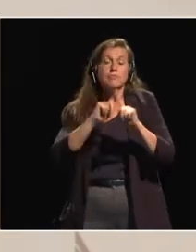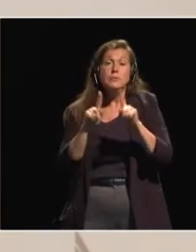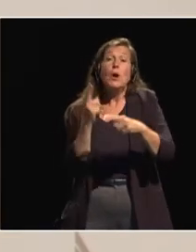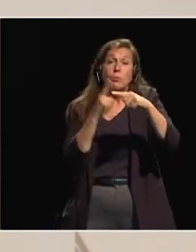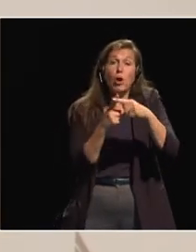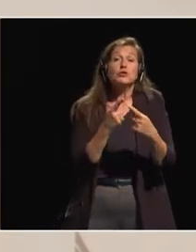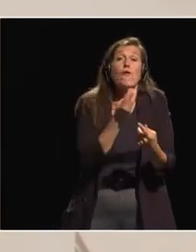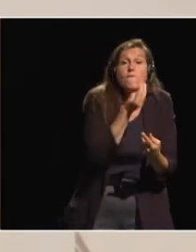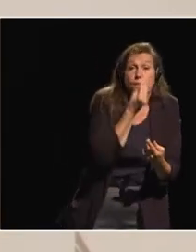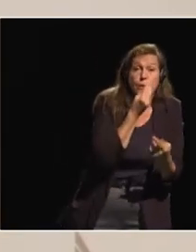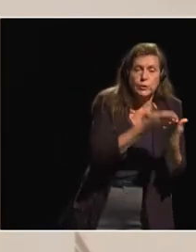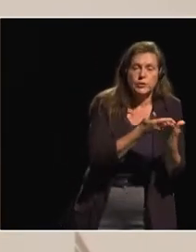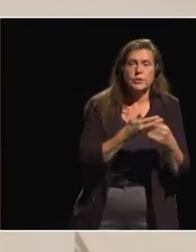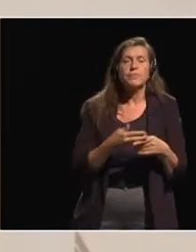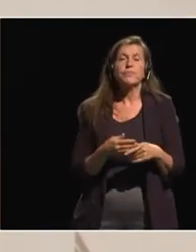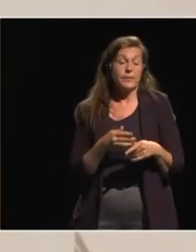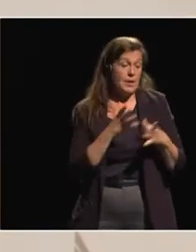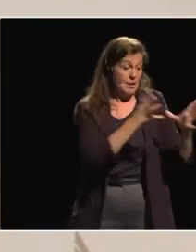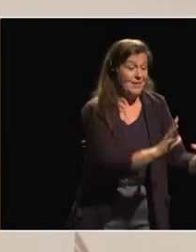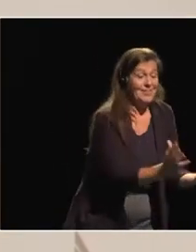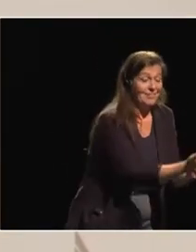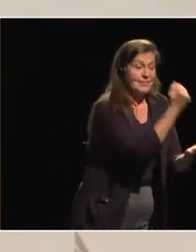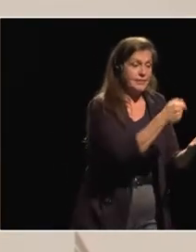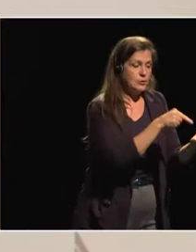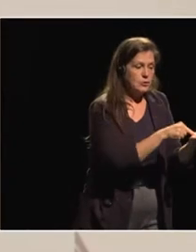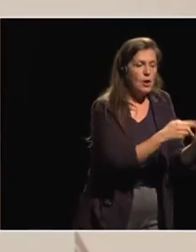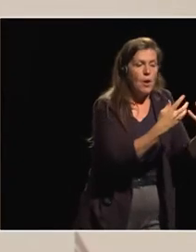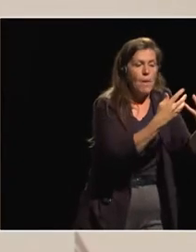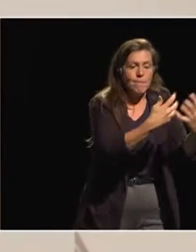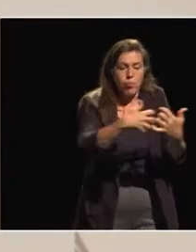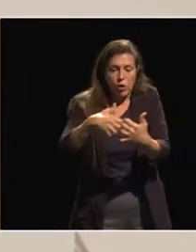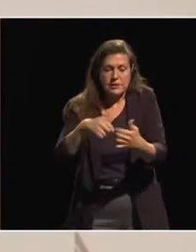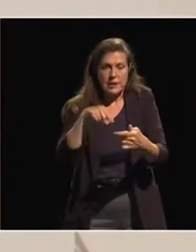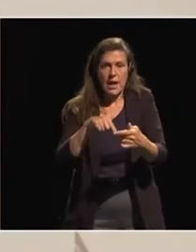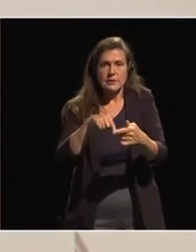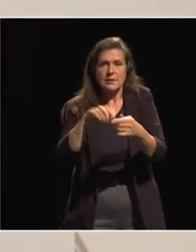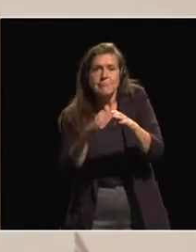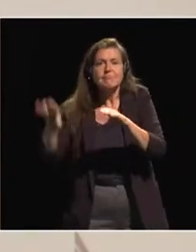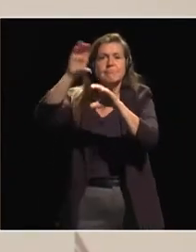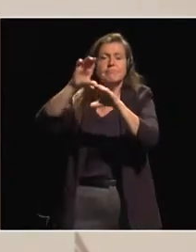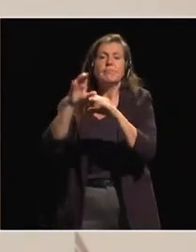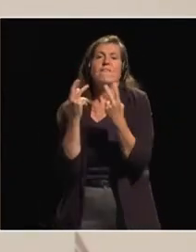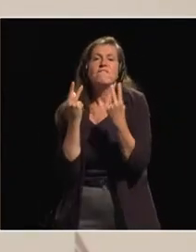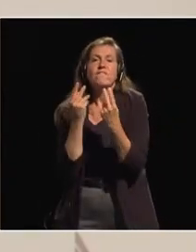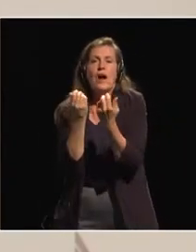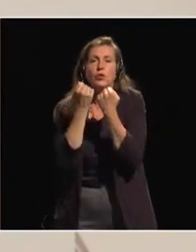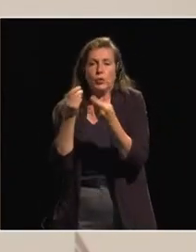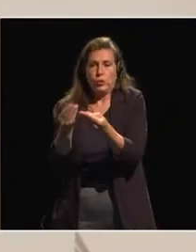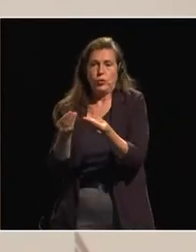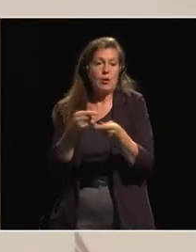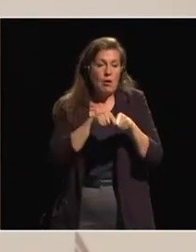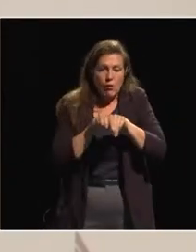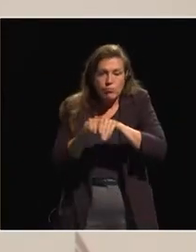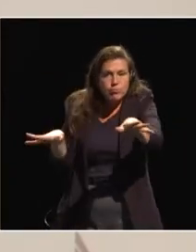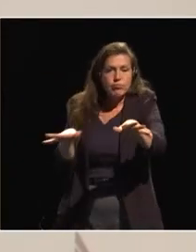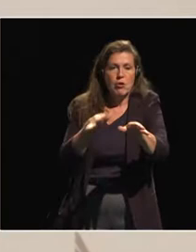if processed, it will create more value, especially creating more jobs. In